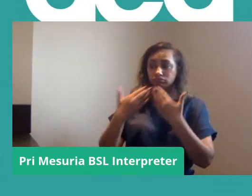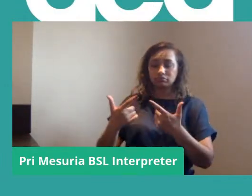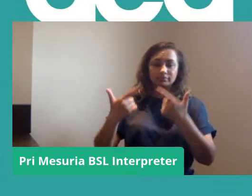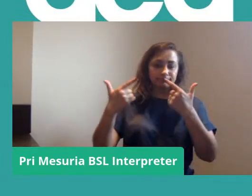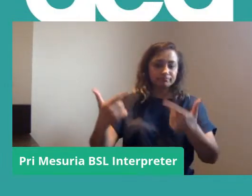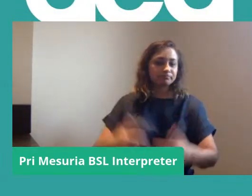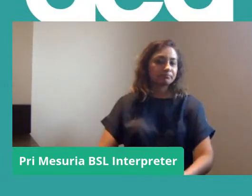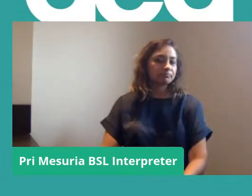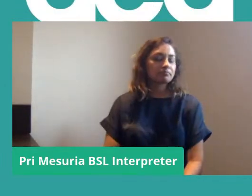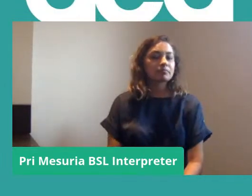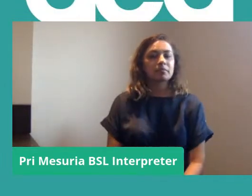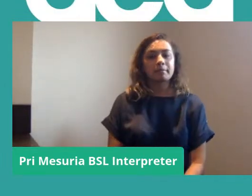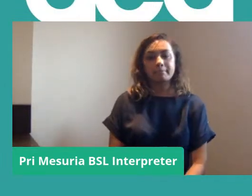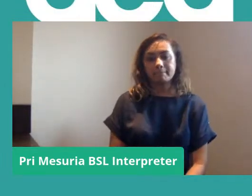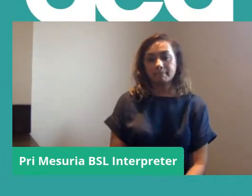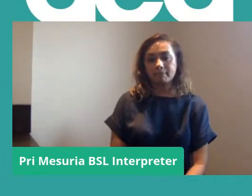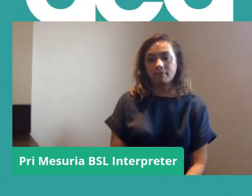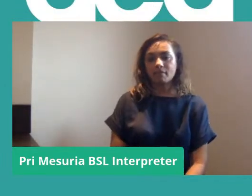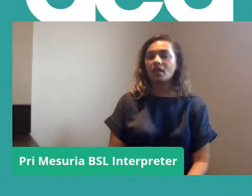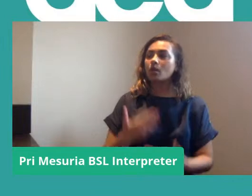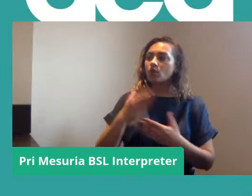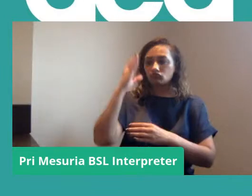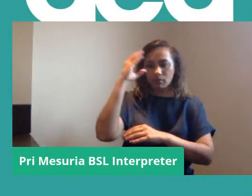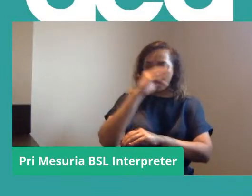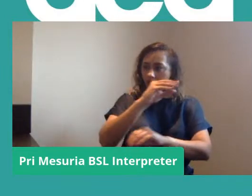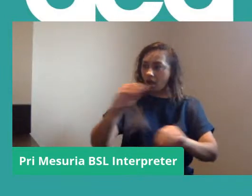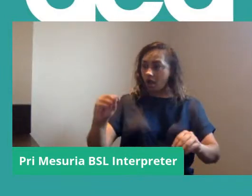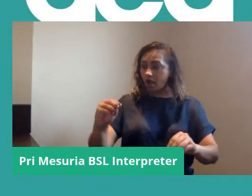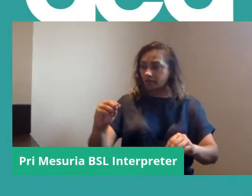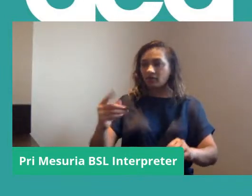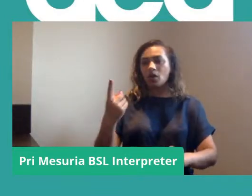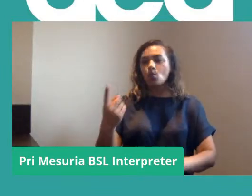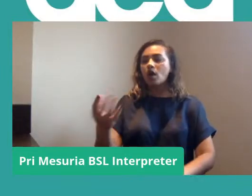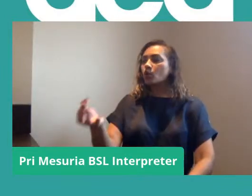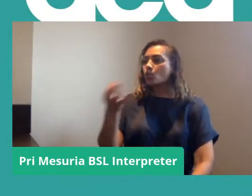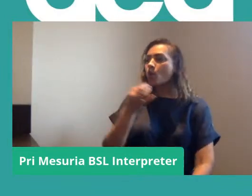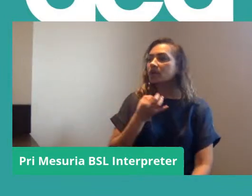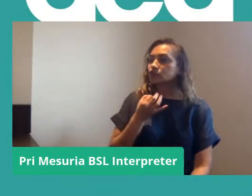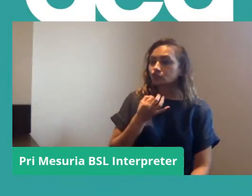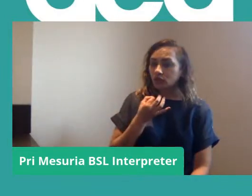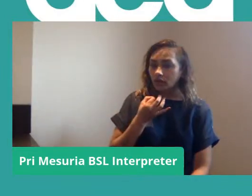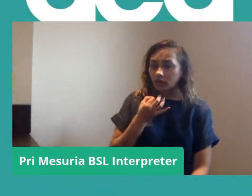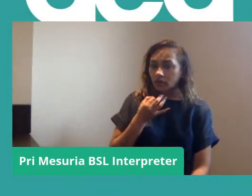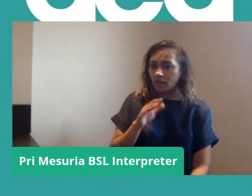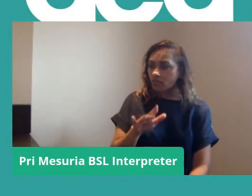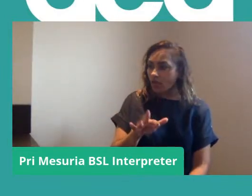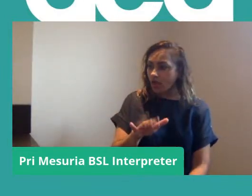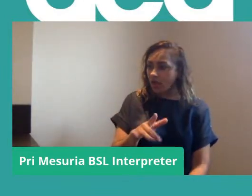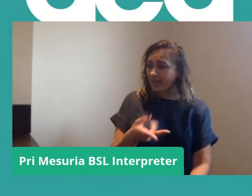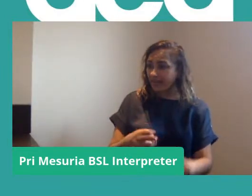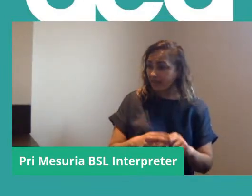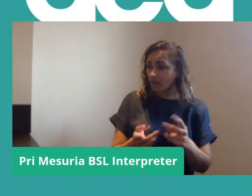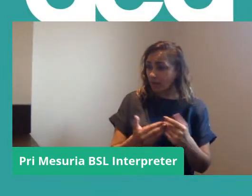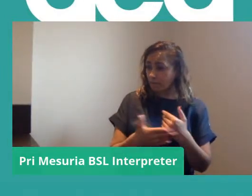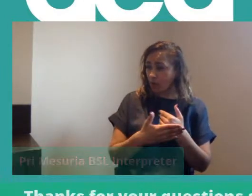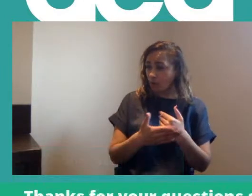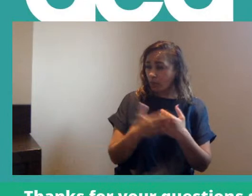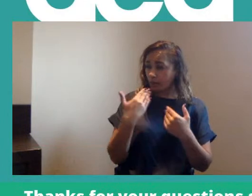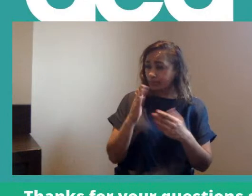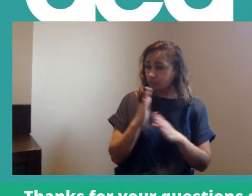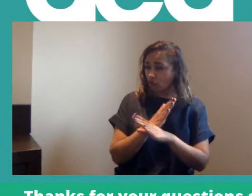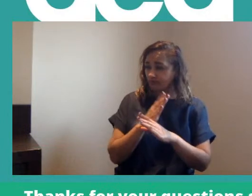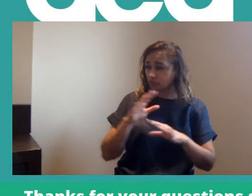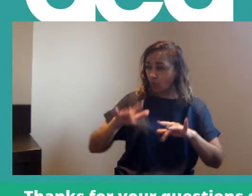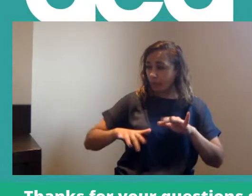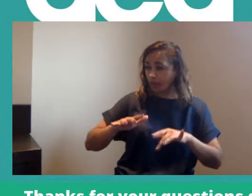much. Just a reminder to everyone, we have had one question through, but if there are others, please do put them in the comments,